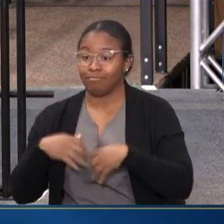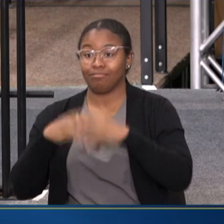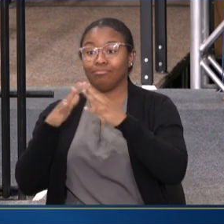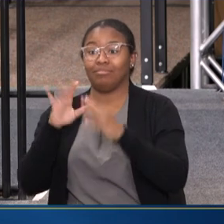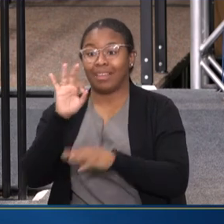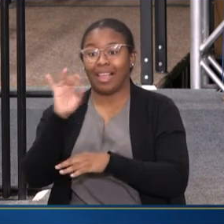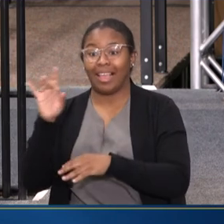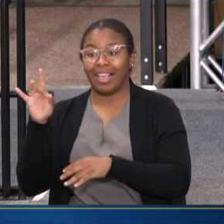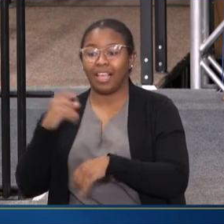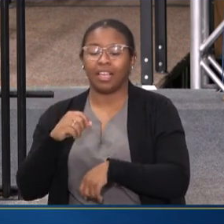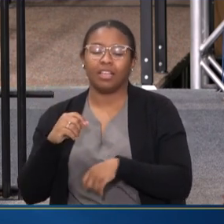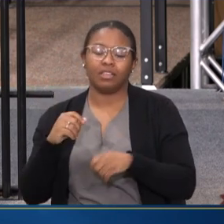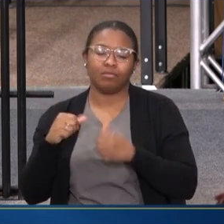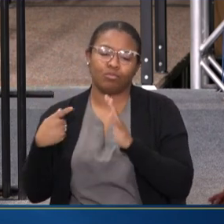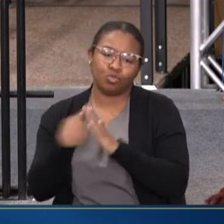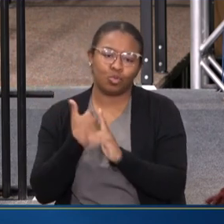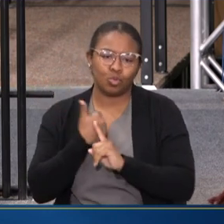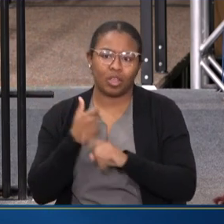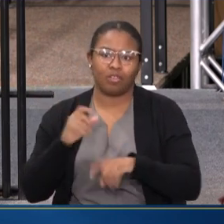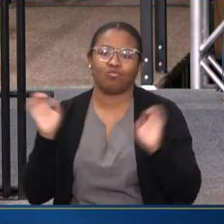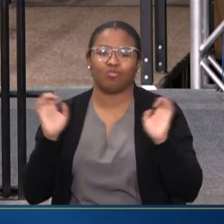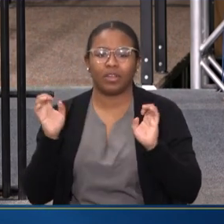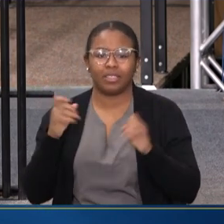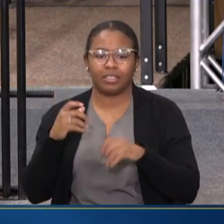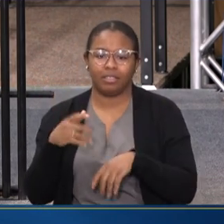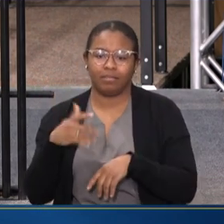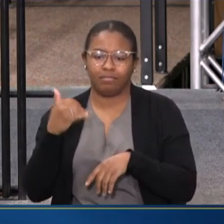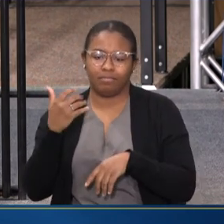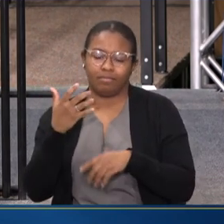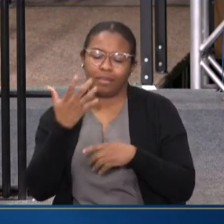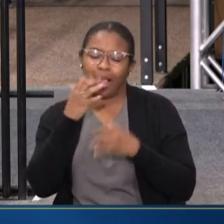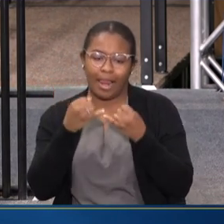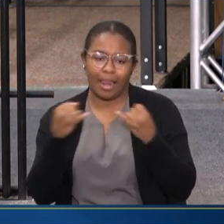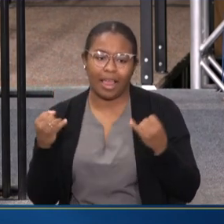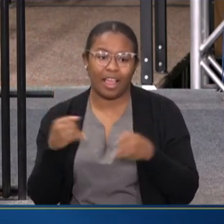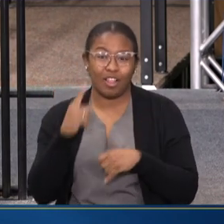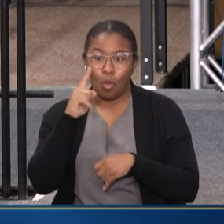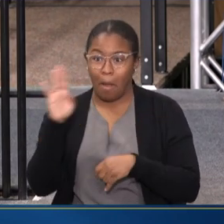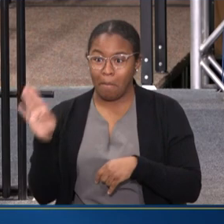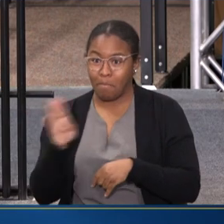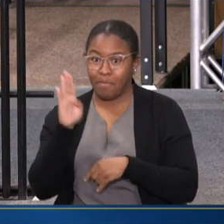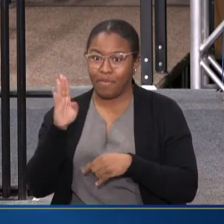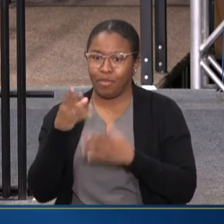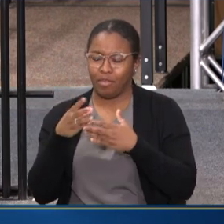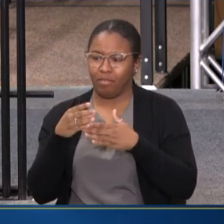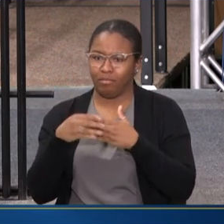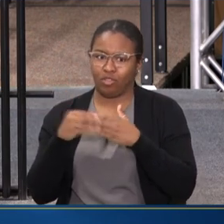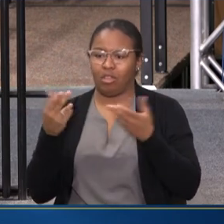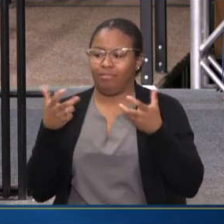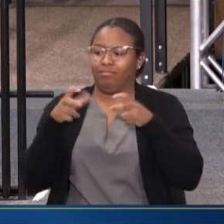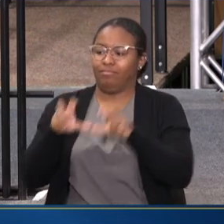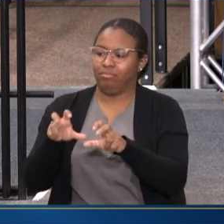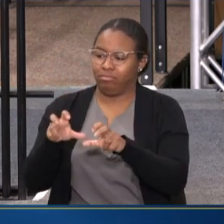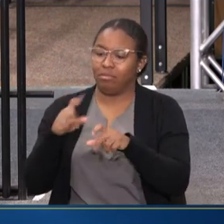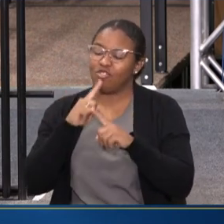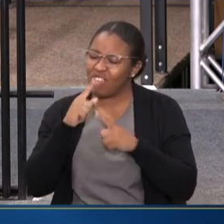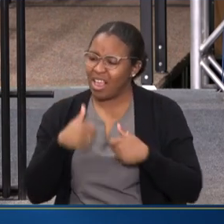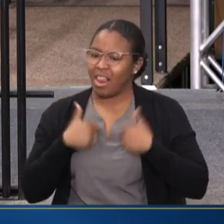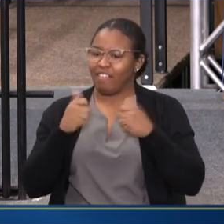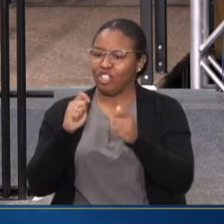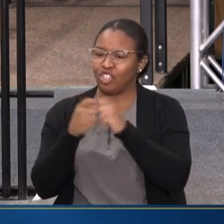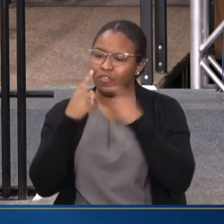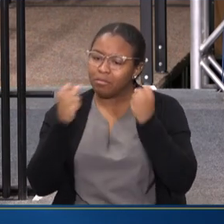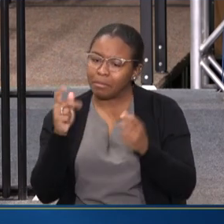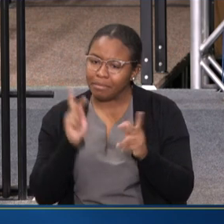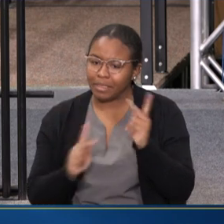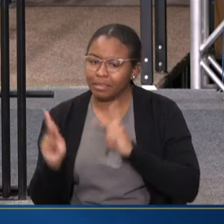LIFELINE. ABOUT $1 BILLION INVESTMENT THERE FROM THE ADMINISTRATION, AND THAT HAS BEEN JUST LIFE-CHANGING, LIFE-CHANGING FOR MANY